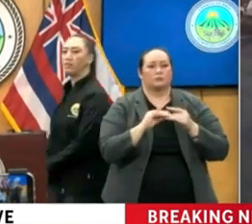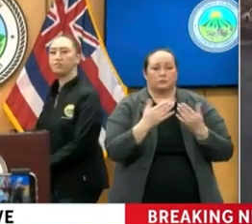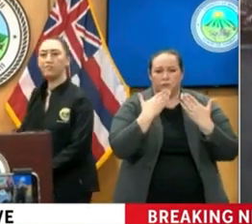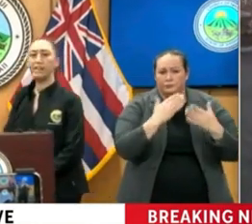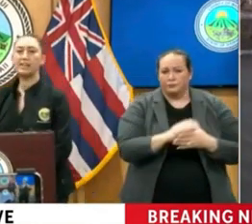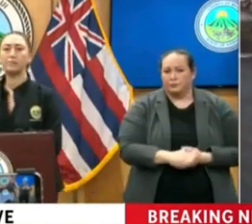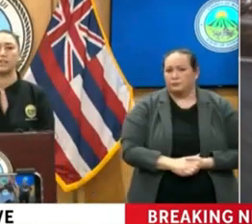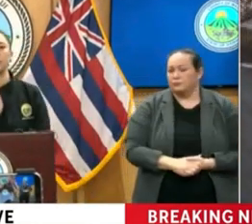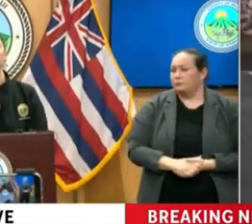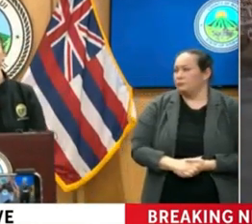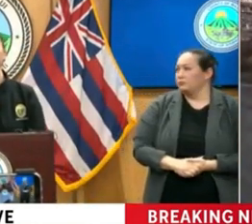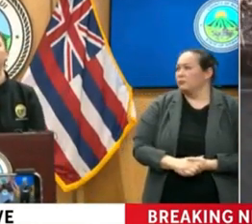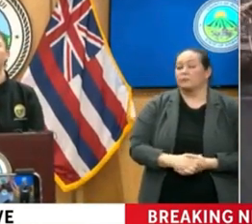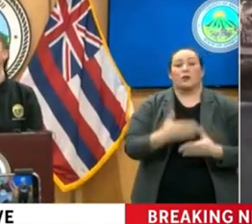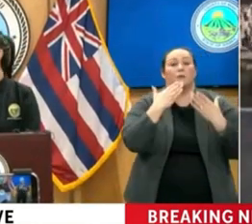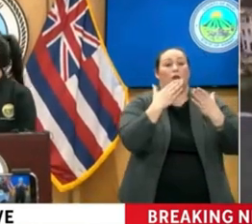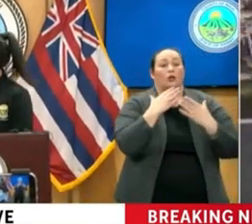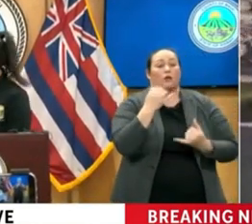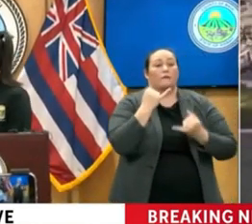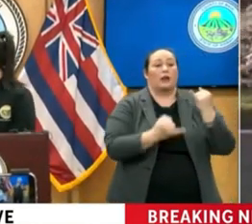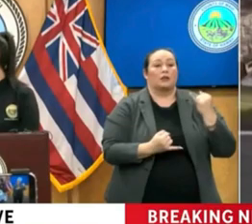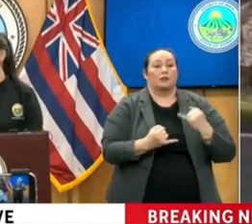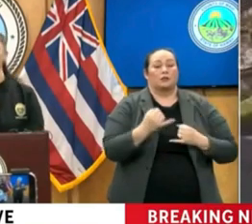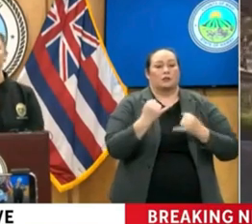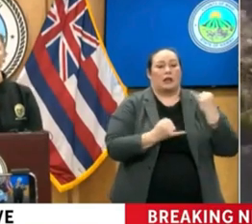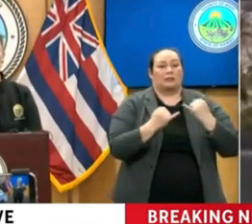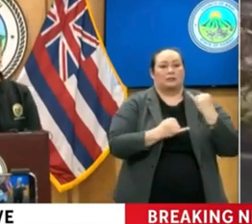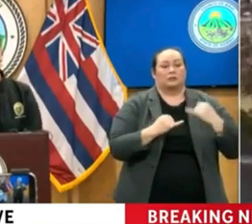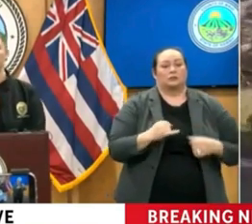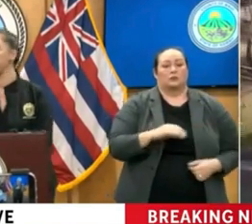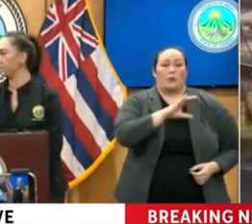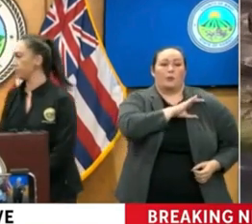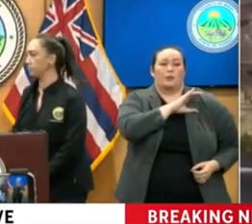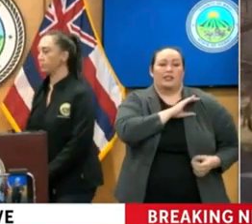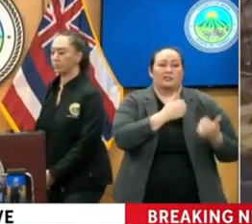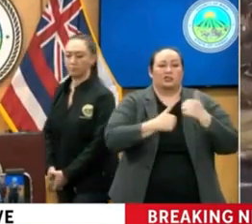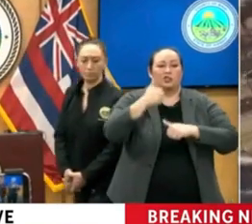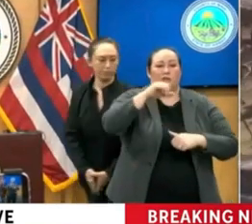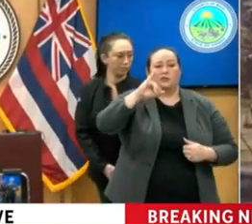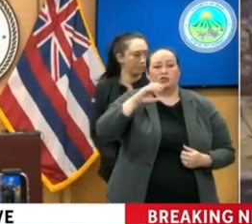Well, hello. Finally, we'd like to bring up Police Chief John Pelletier.